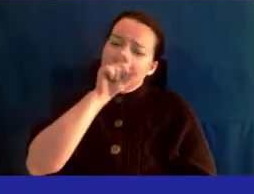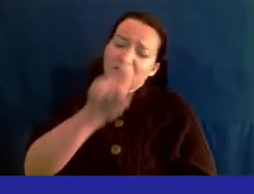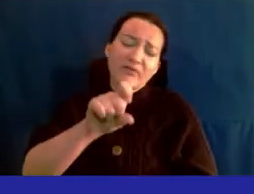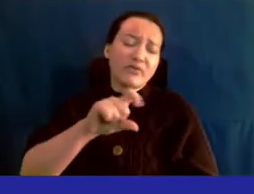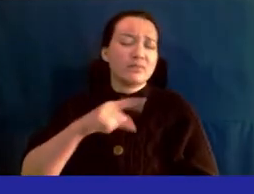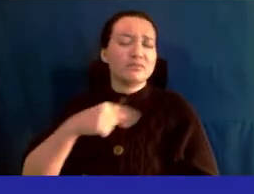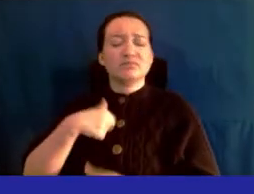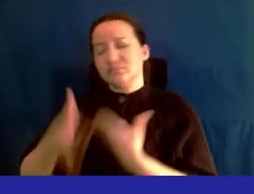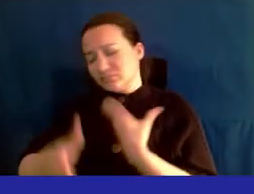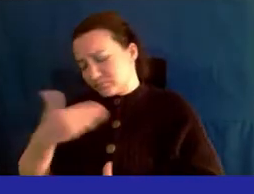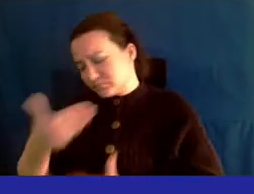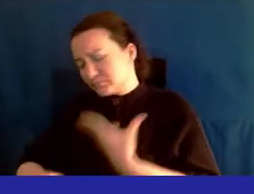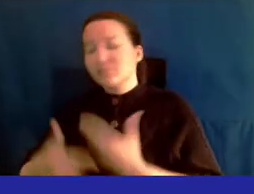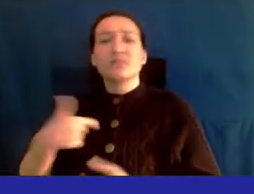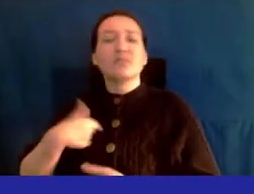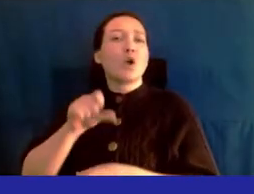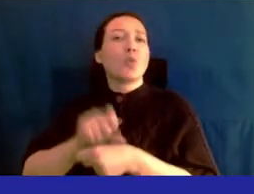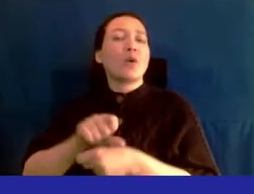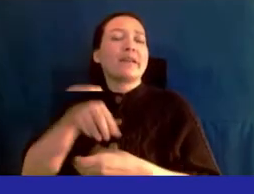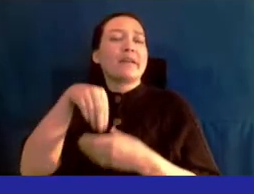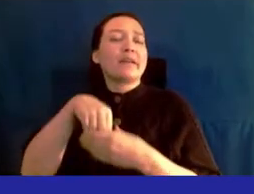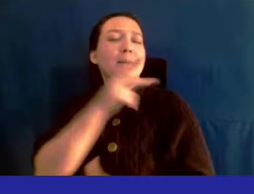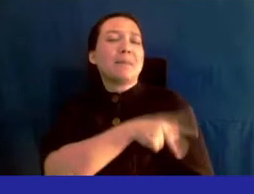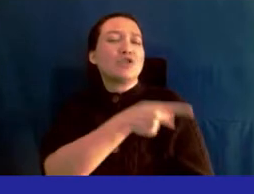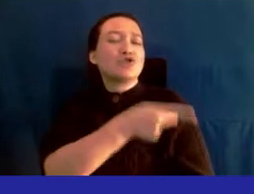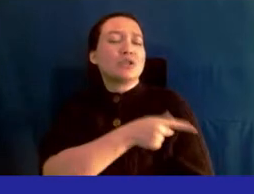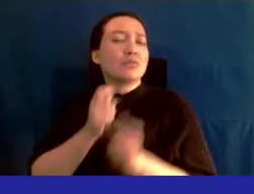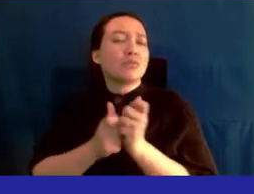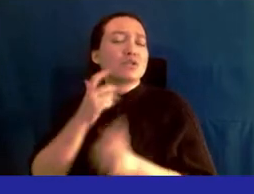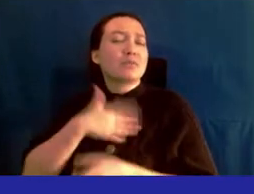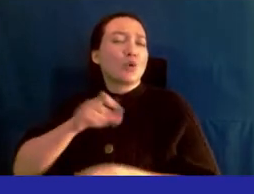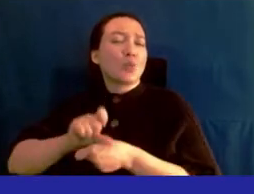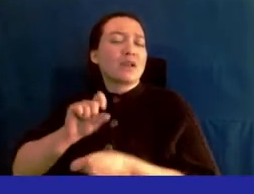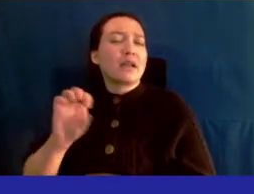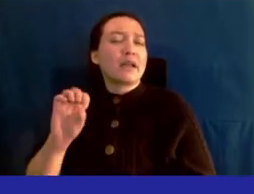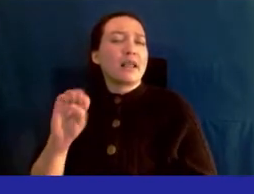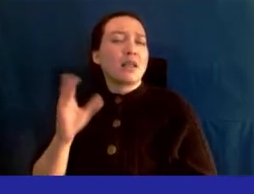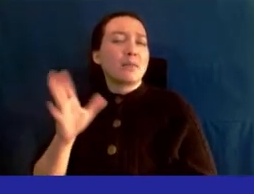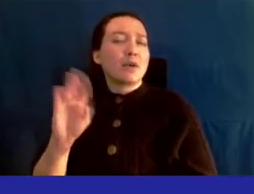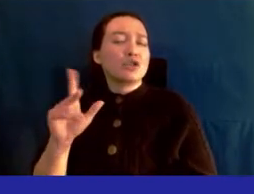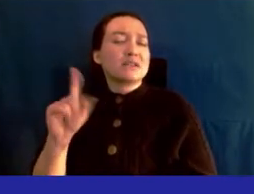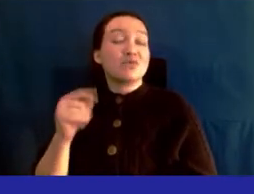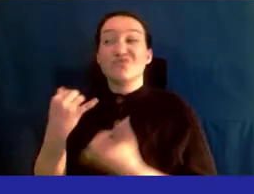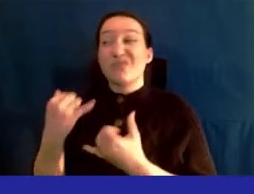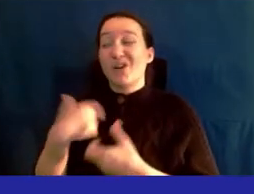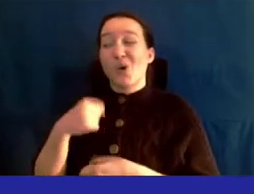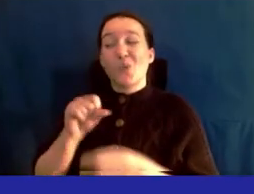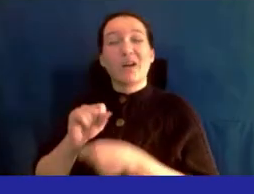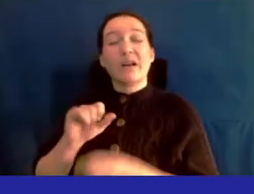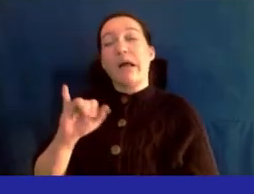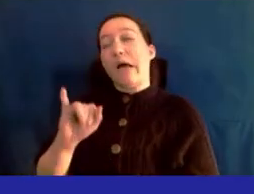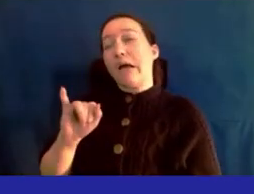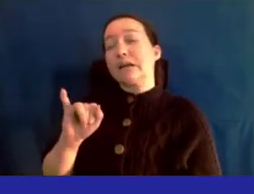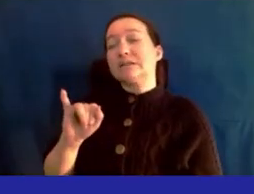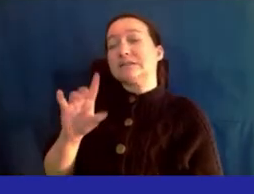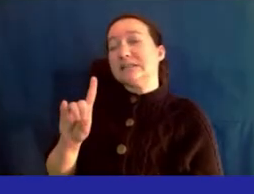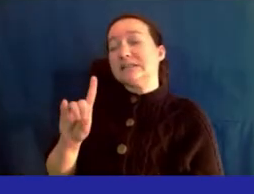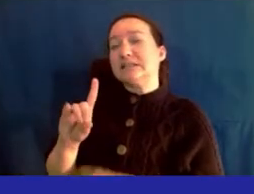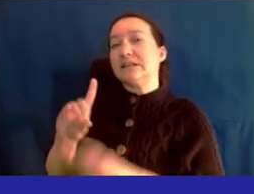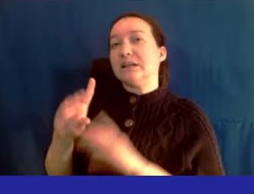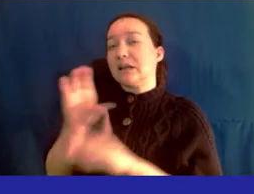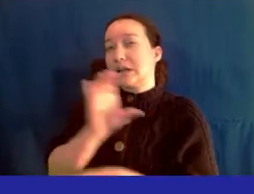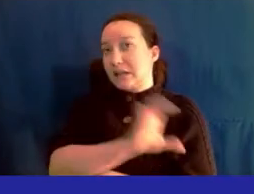what I do. I work inpatient for most of my career at Elmhurst. Right now, I'm working in the ID clinic, outpatient,